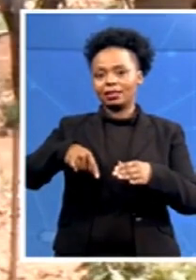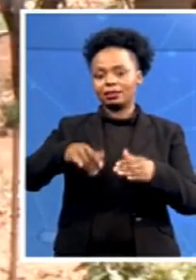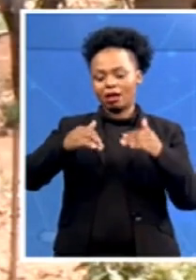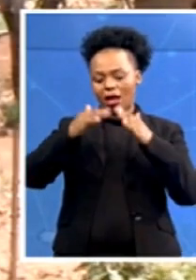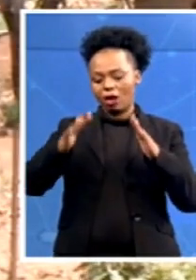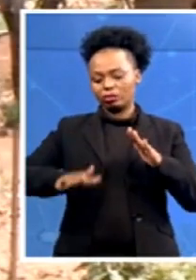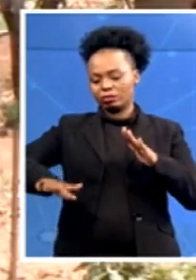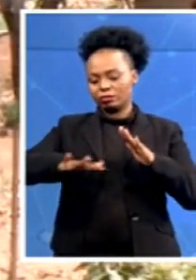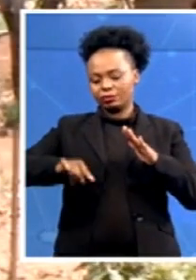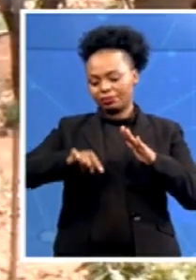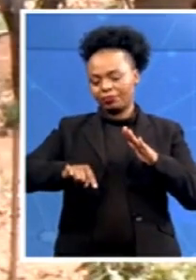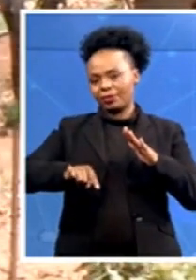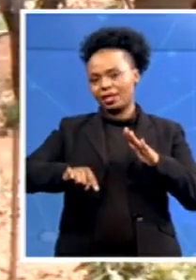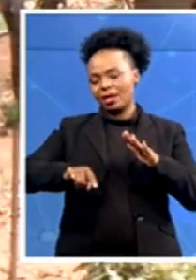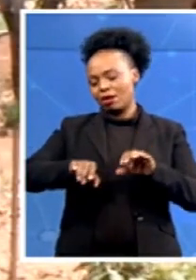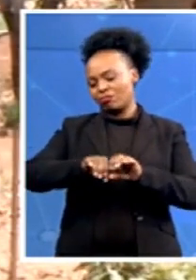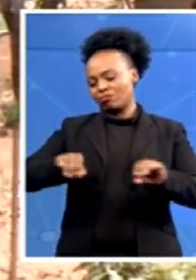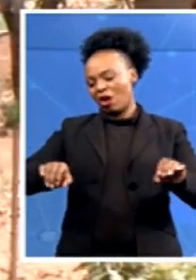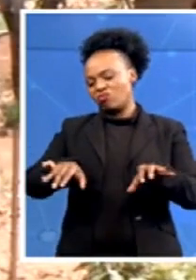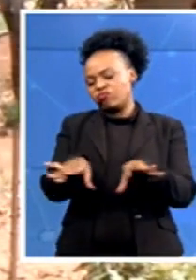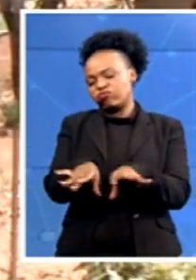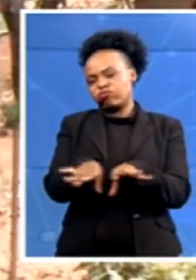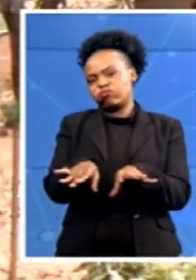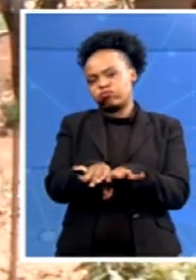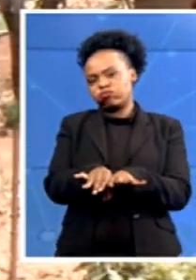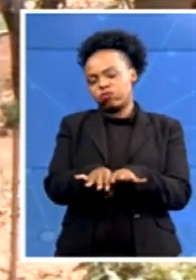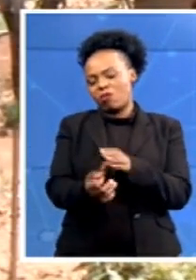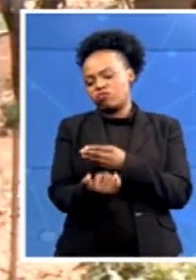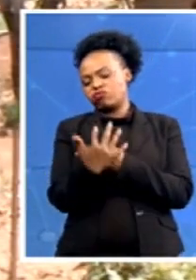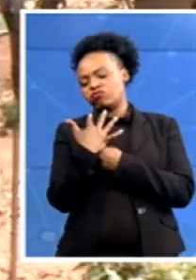rubbish. Sometimes the house. I know what I'm talking about.